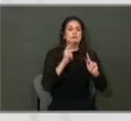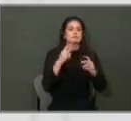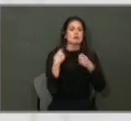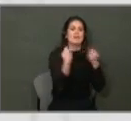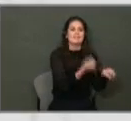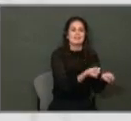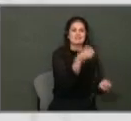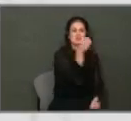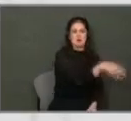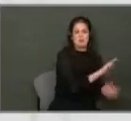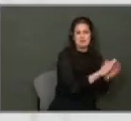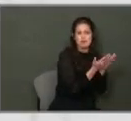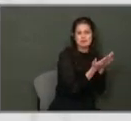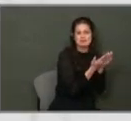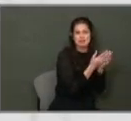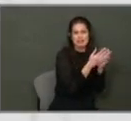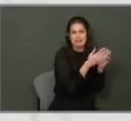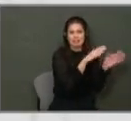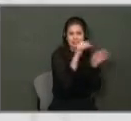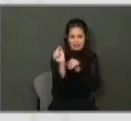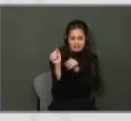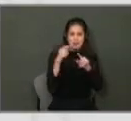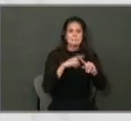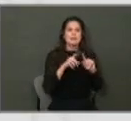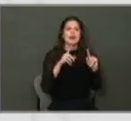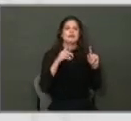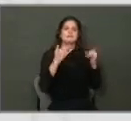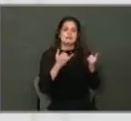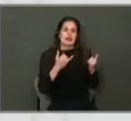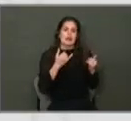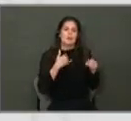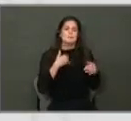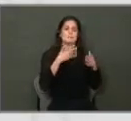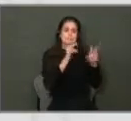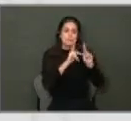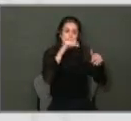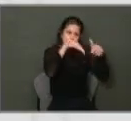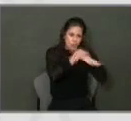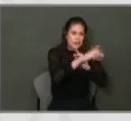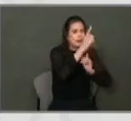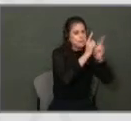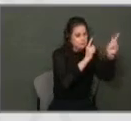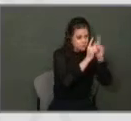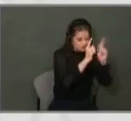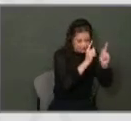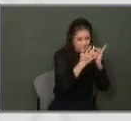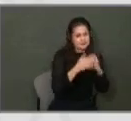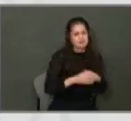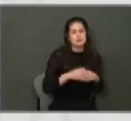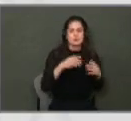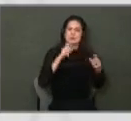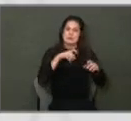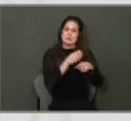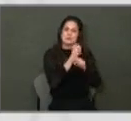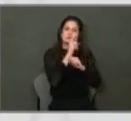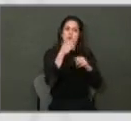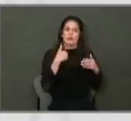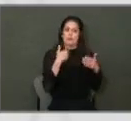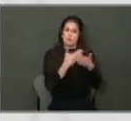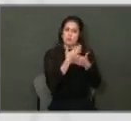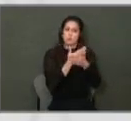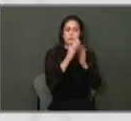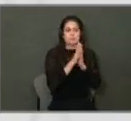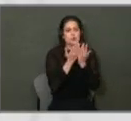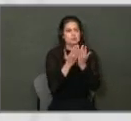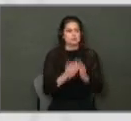-in, drop-off type of traffic, but that traffic has returned back to the library system, and we need to make sure that we've got fresh material there for the public.